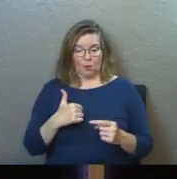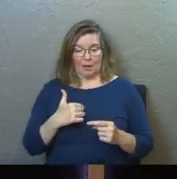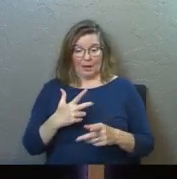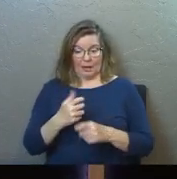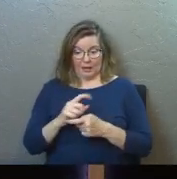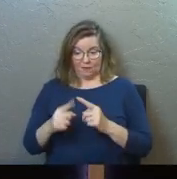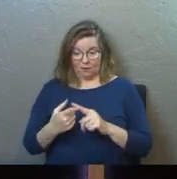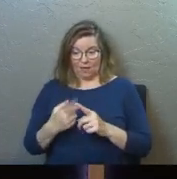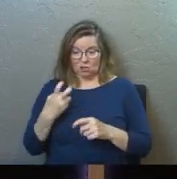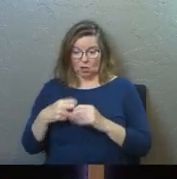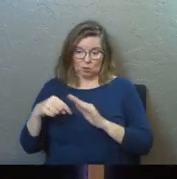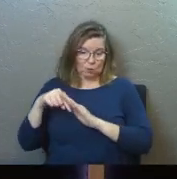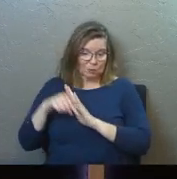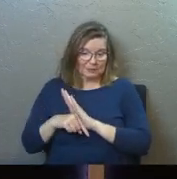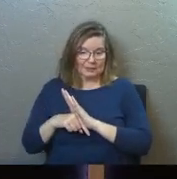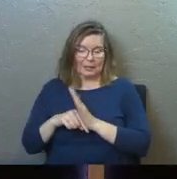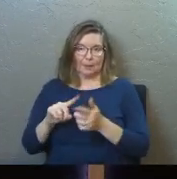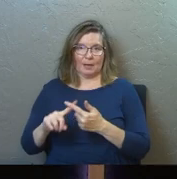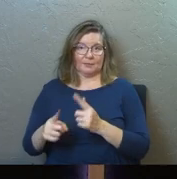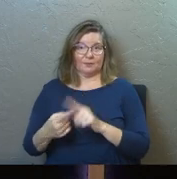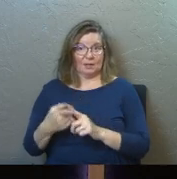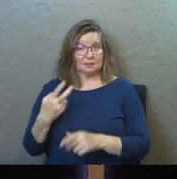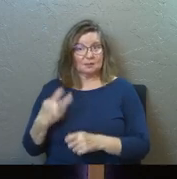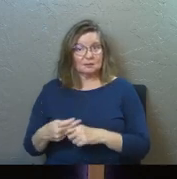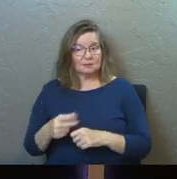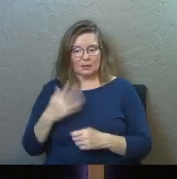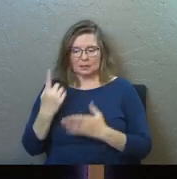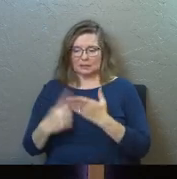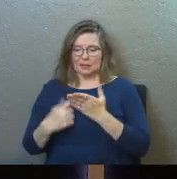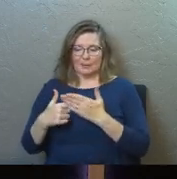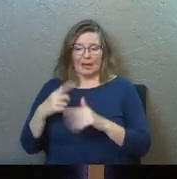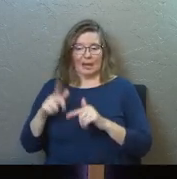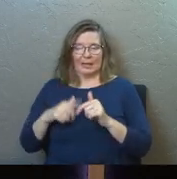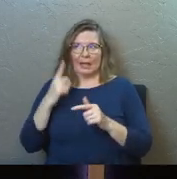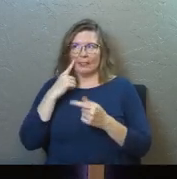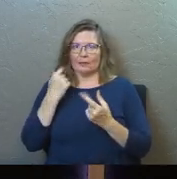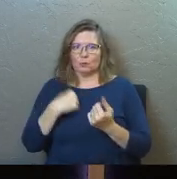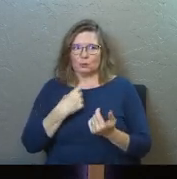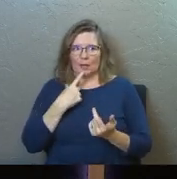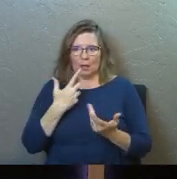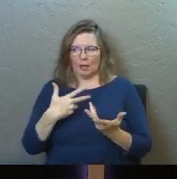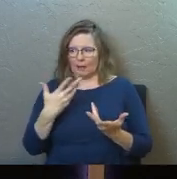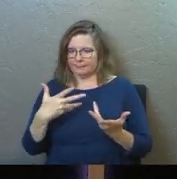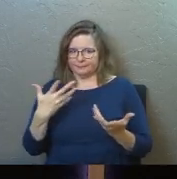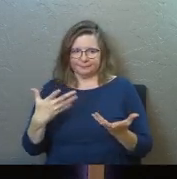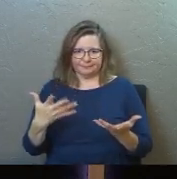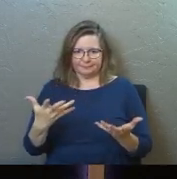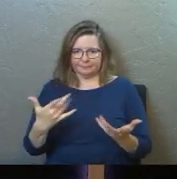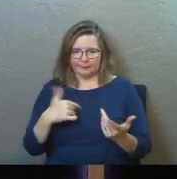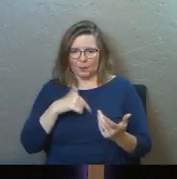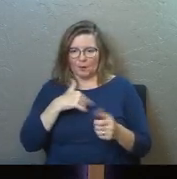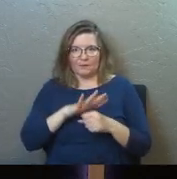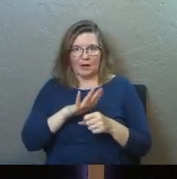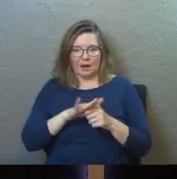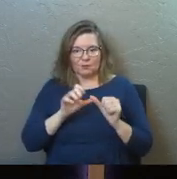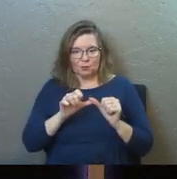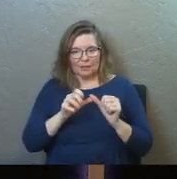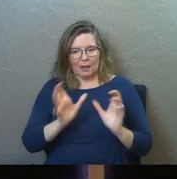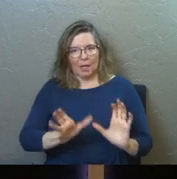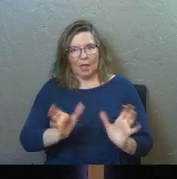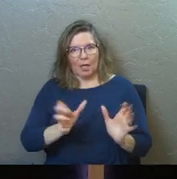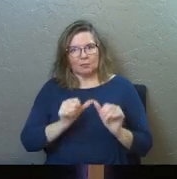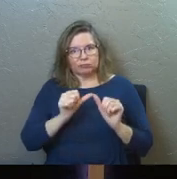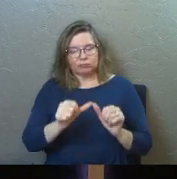I got friends, it's hard to go deep as friends, because sometimes I can't think of what to say. Sometimes I don't have enough to keep the